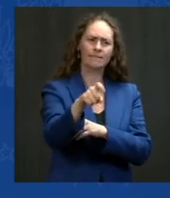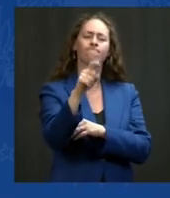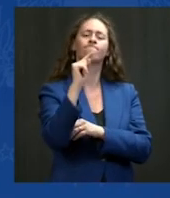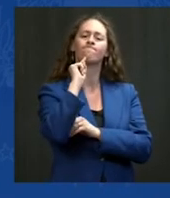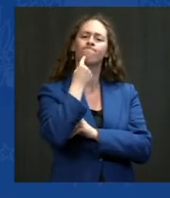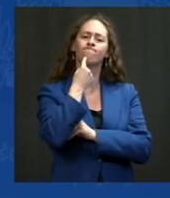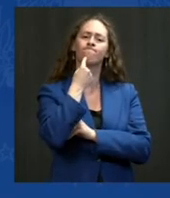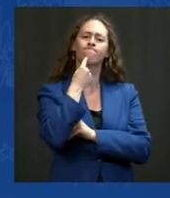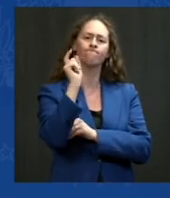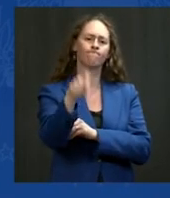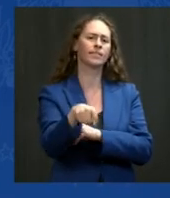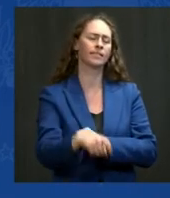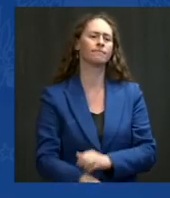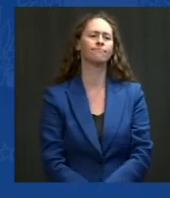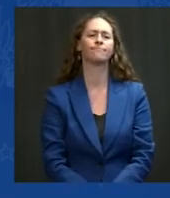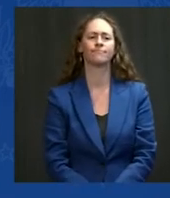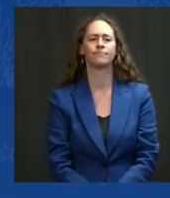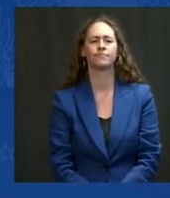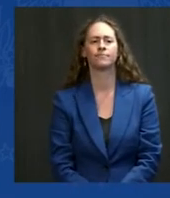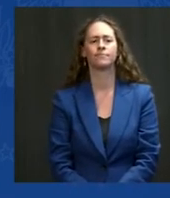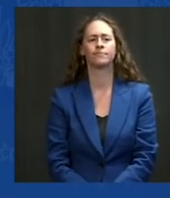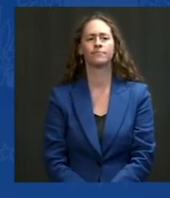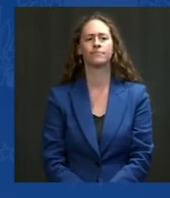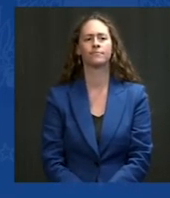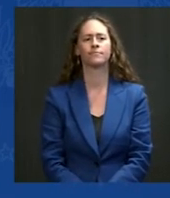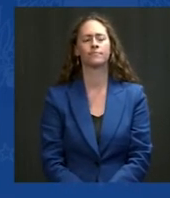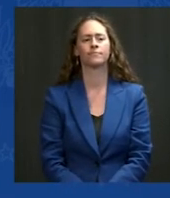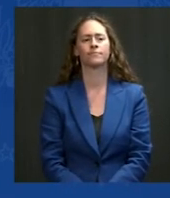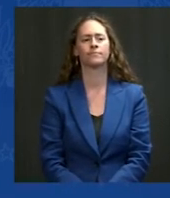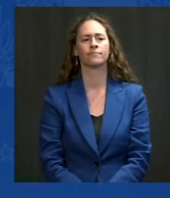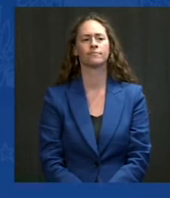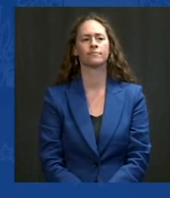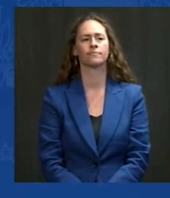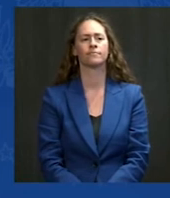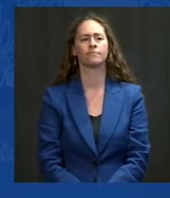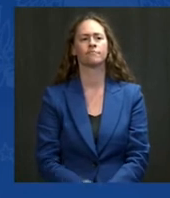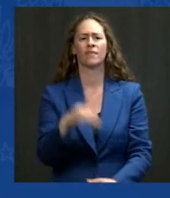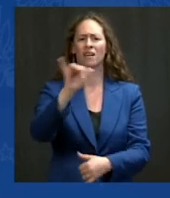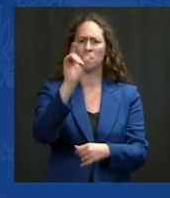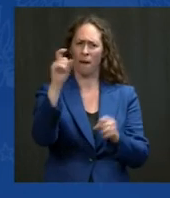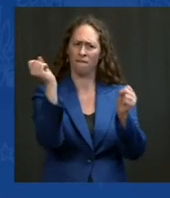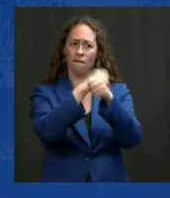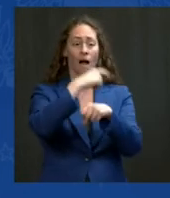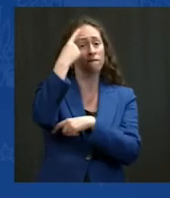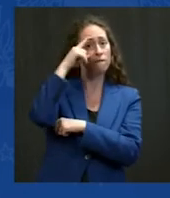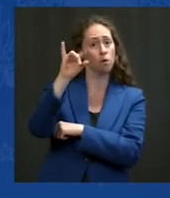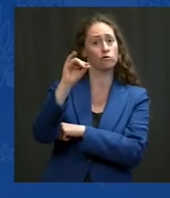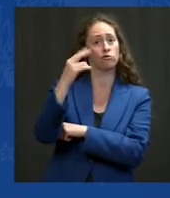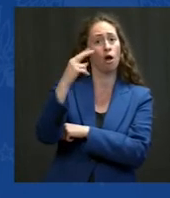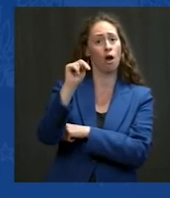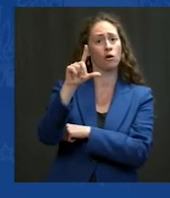We must also fight for the John Lewis Voting Rights Advancement Act to restore and expand.